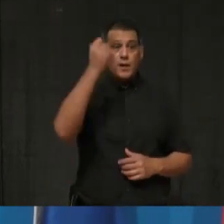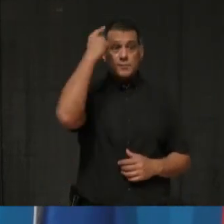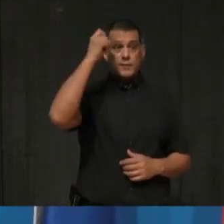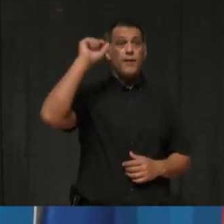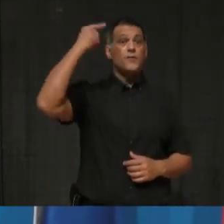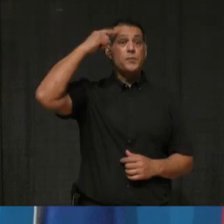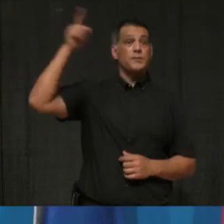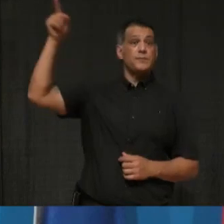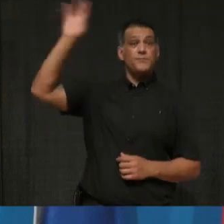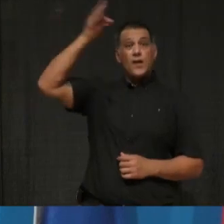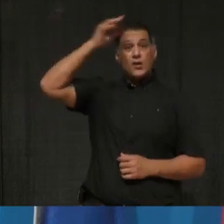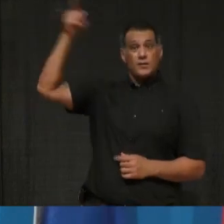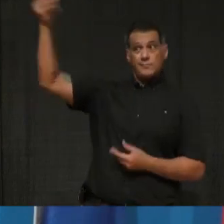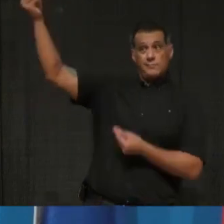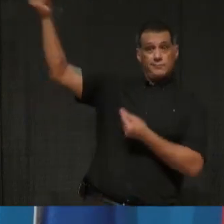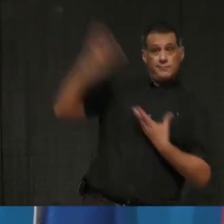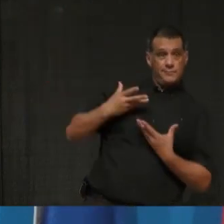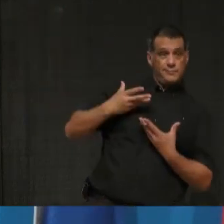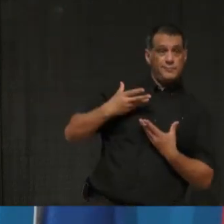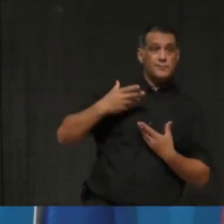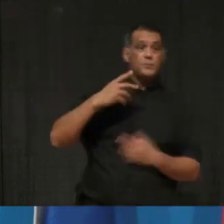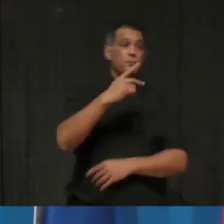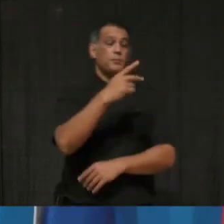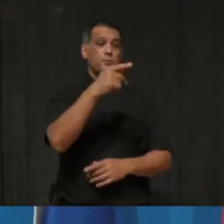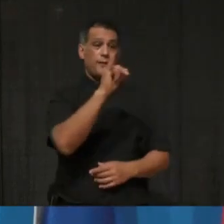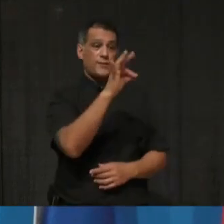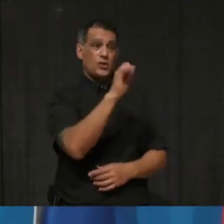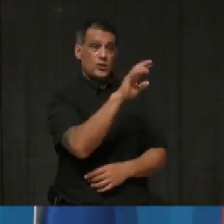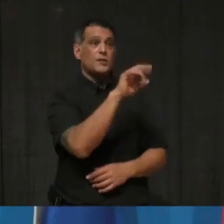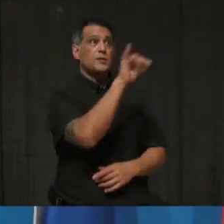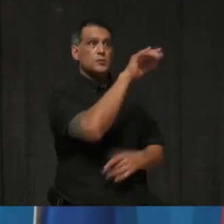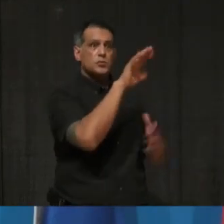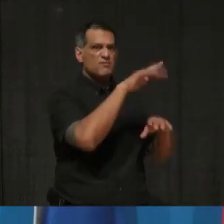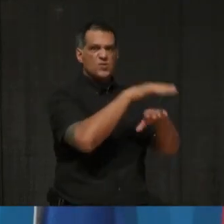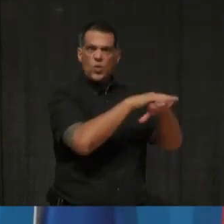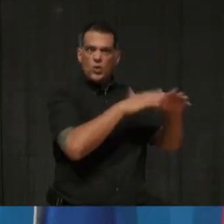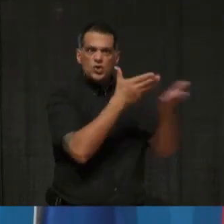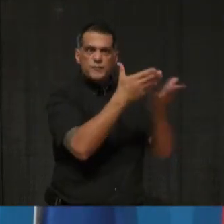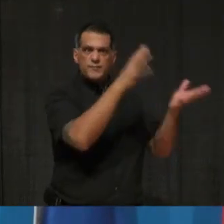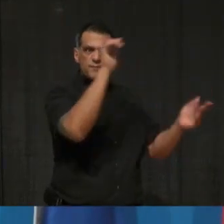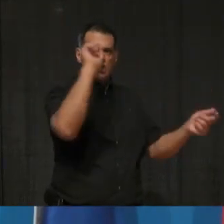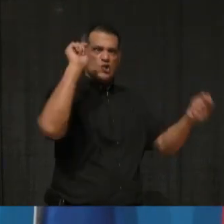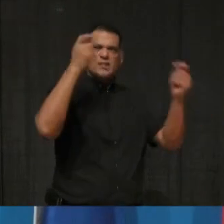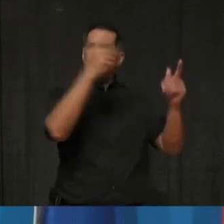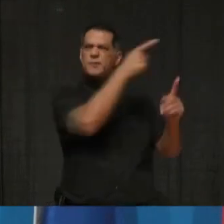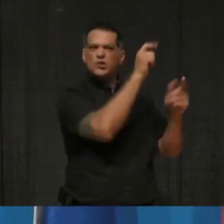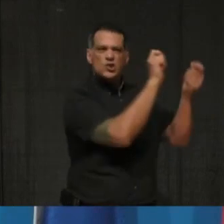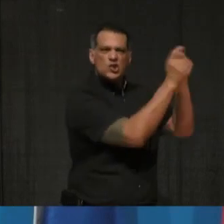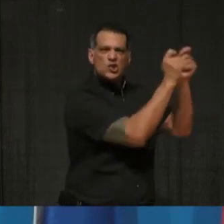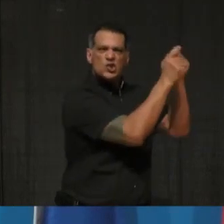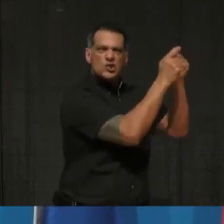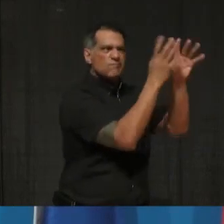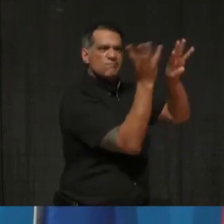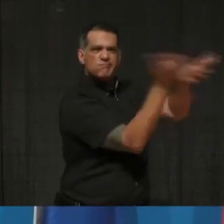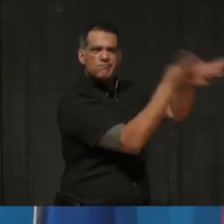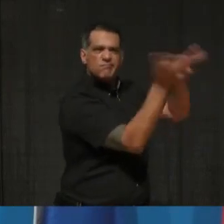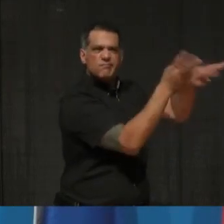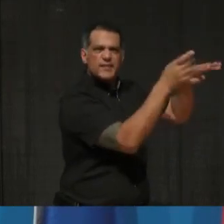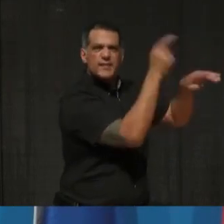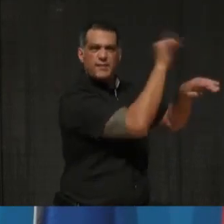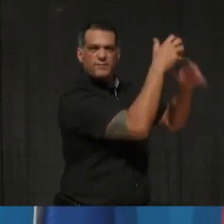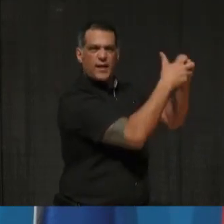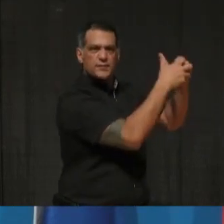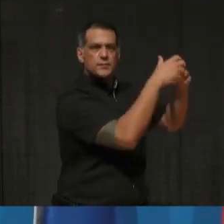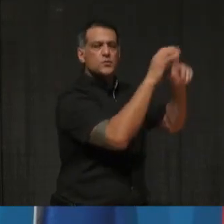in charge of procurement, uh, the Pfizer slowdown is due to a retooling of their manufacturing plant, uh, in Western Europe. Uh,